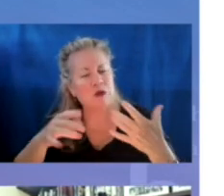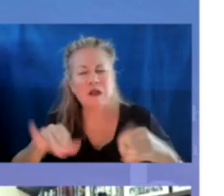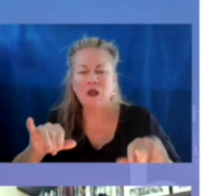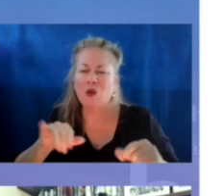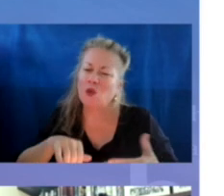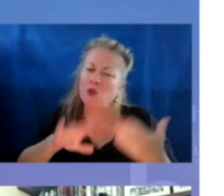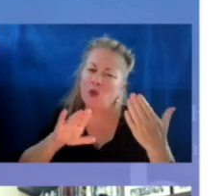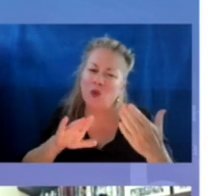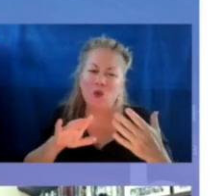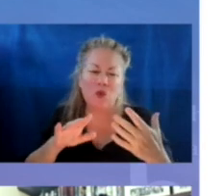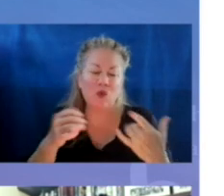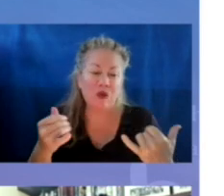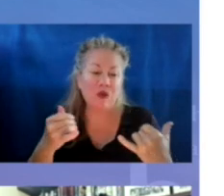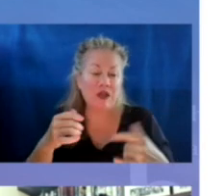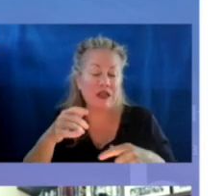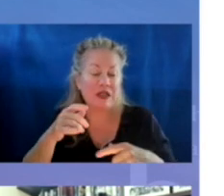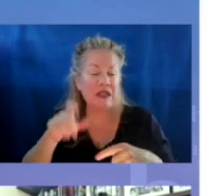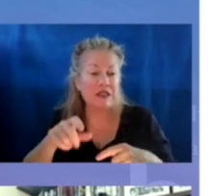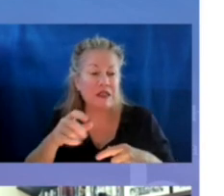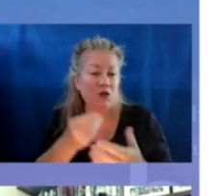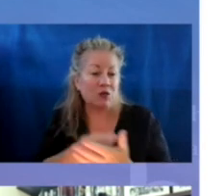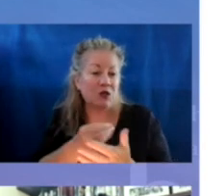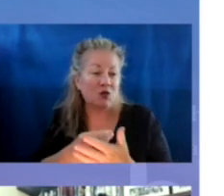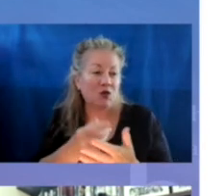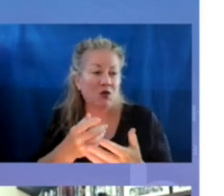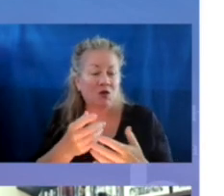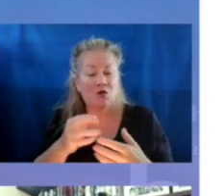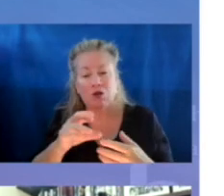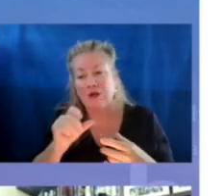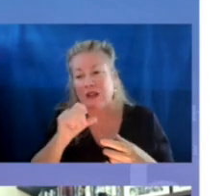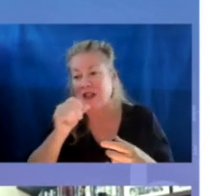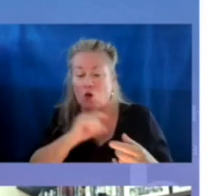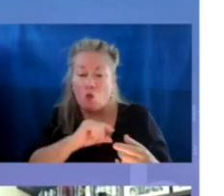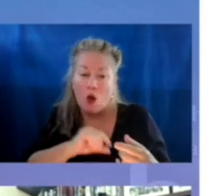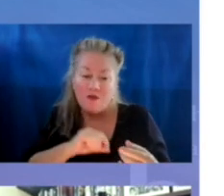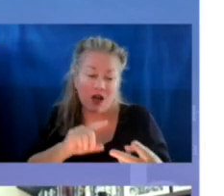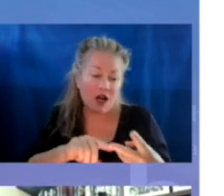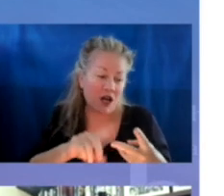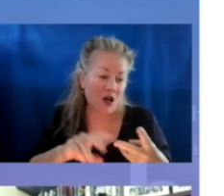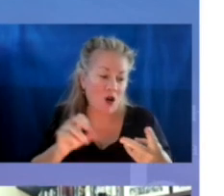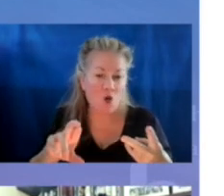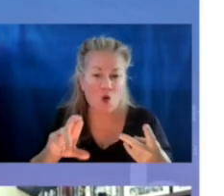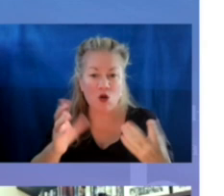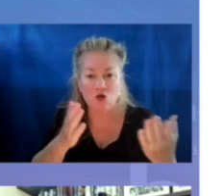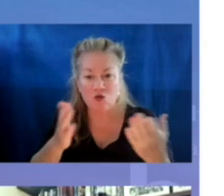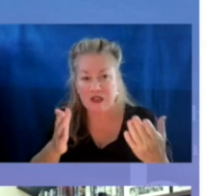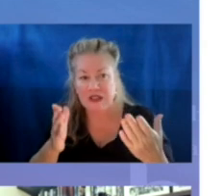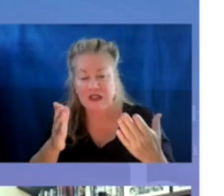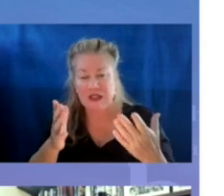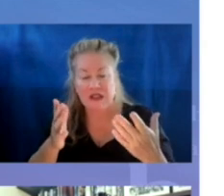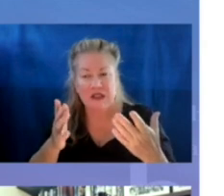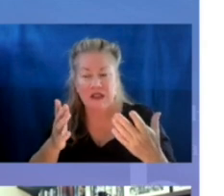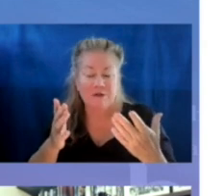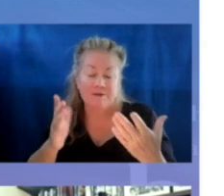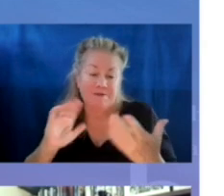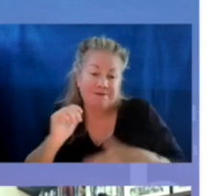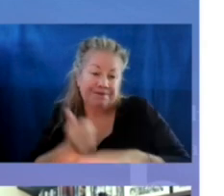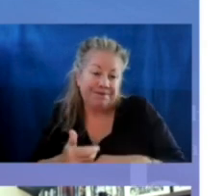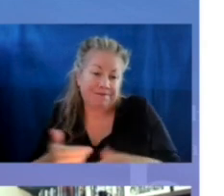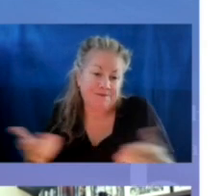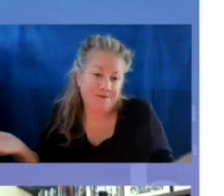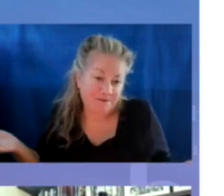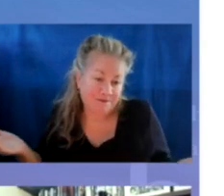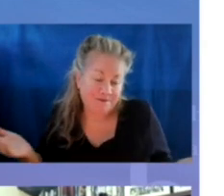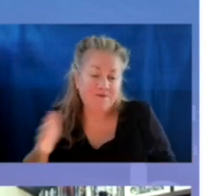students still face to addressing even existing resources, whether it's because they don't qualify or because of the way the service delivery system is set up.